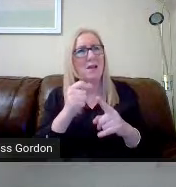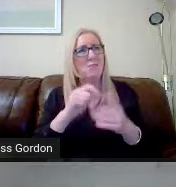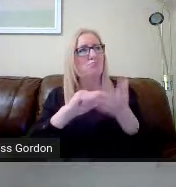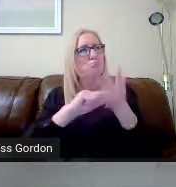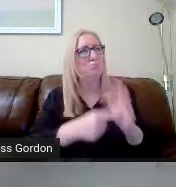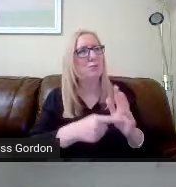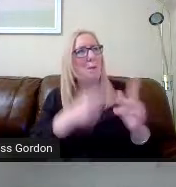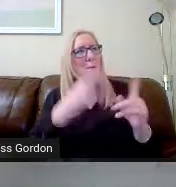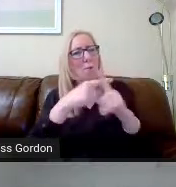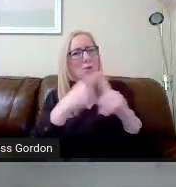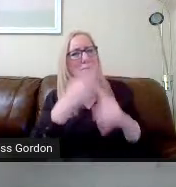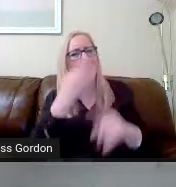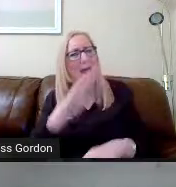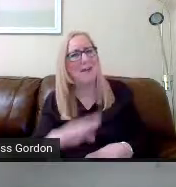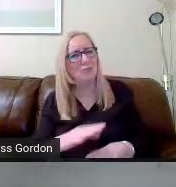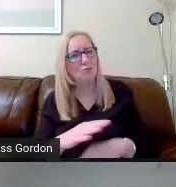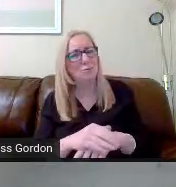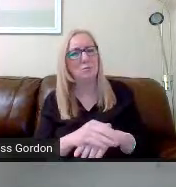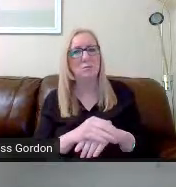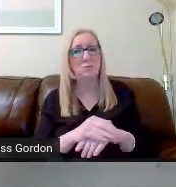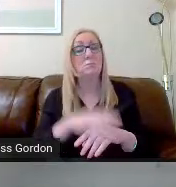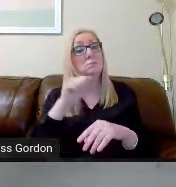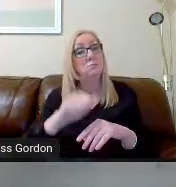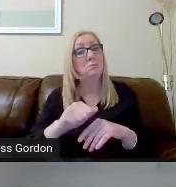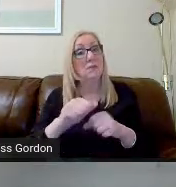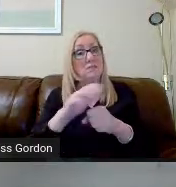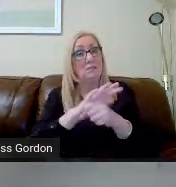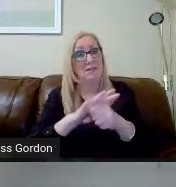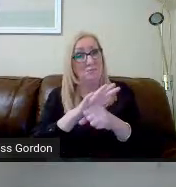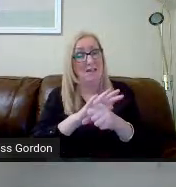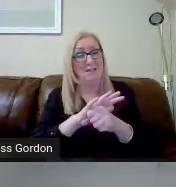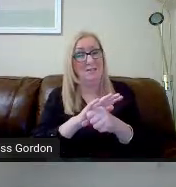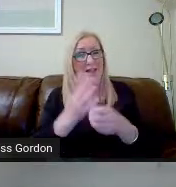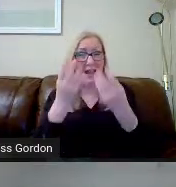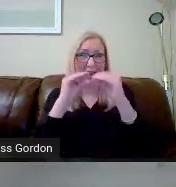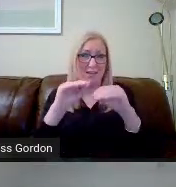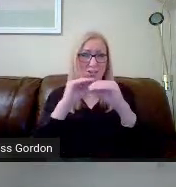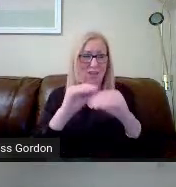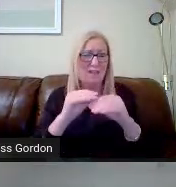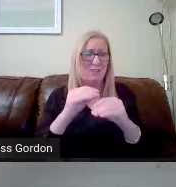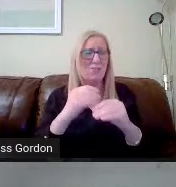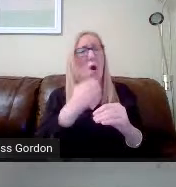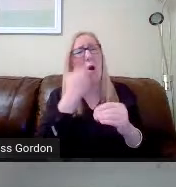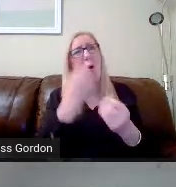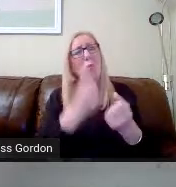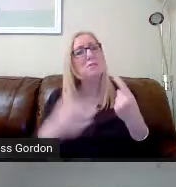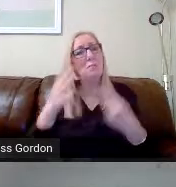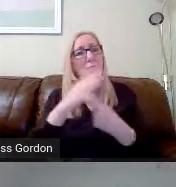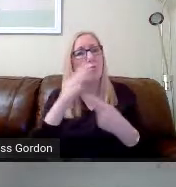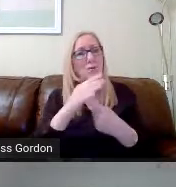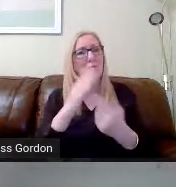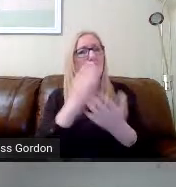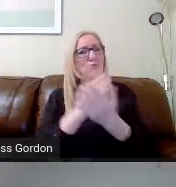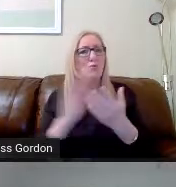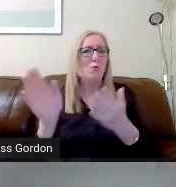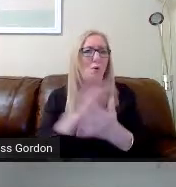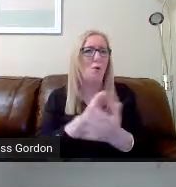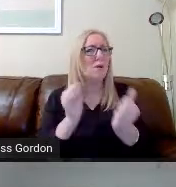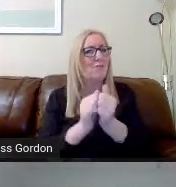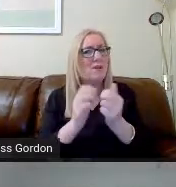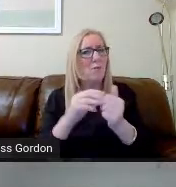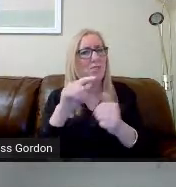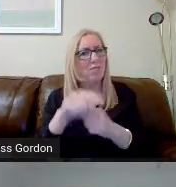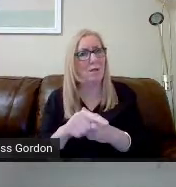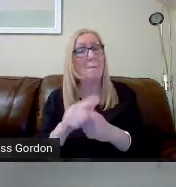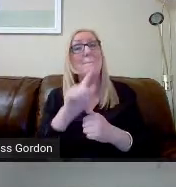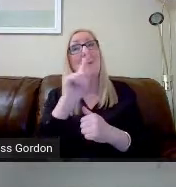And in the current circumstances, education is always crucially important, and I'm sure you would all agree with that. However,